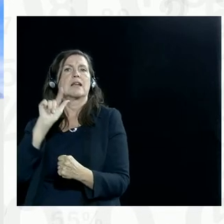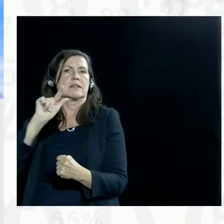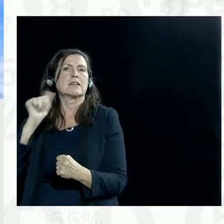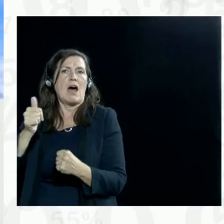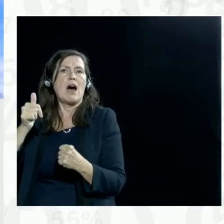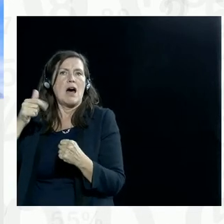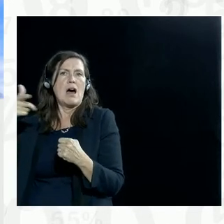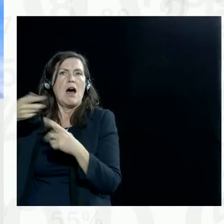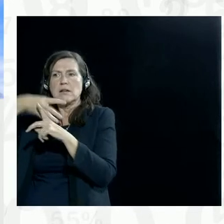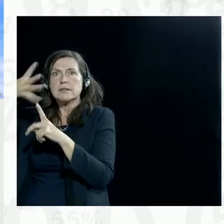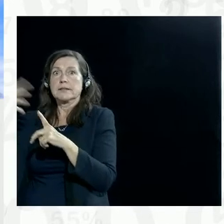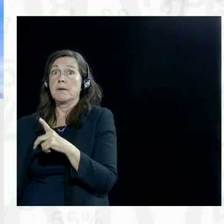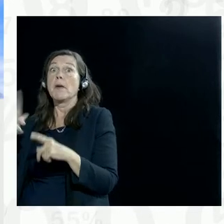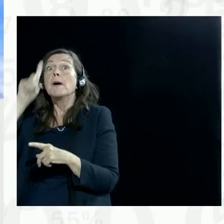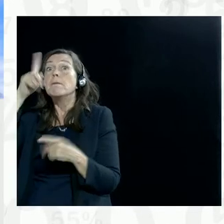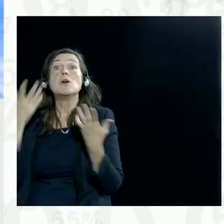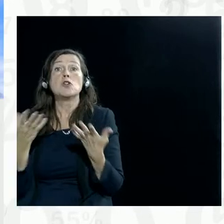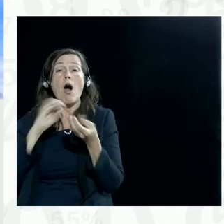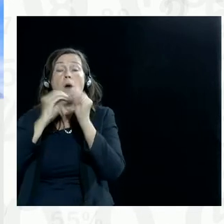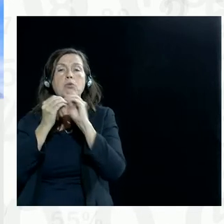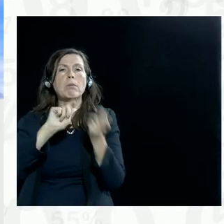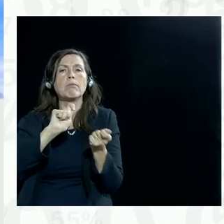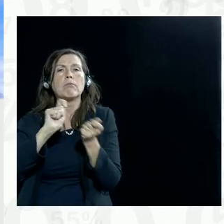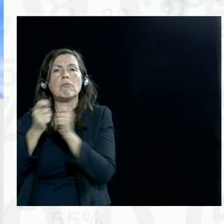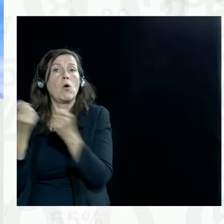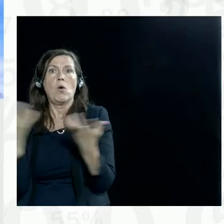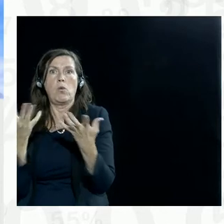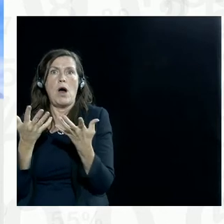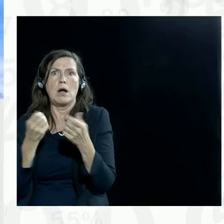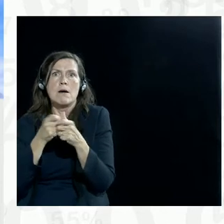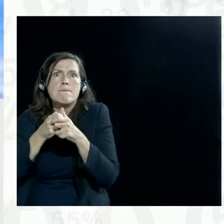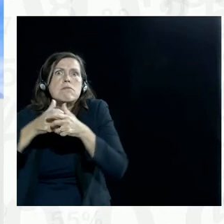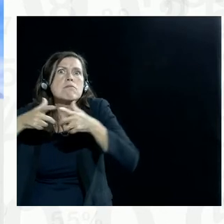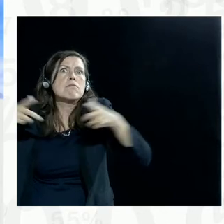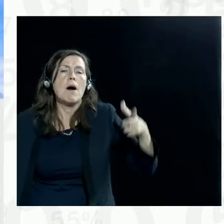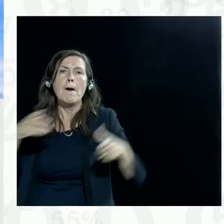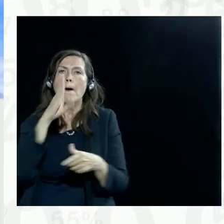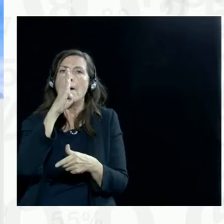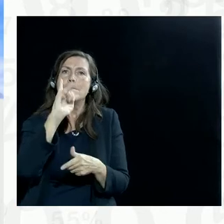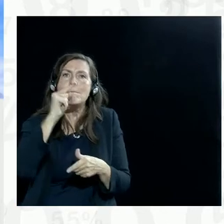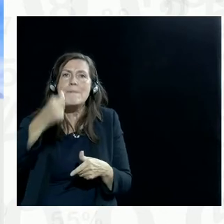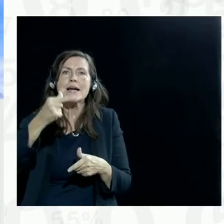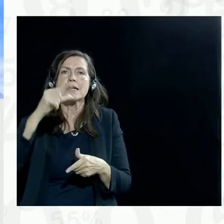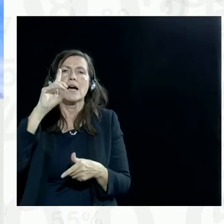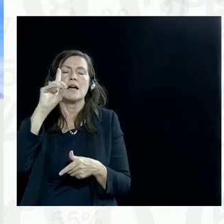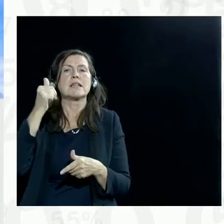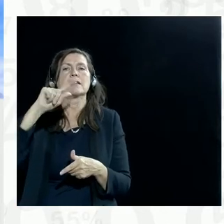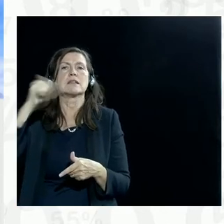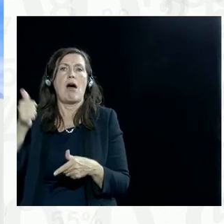now is a question of scale. As we move increasingly into the world of big data, how do we apply these controls